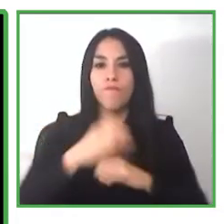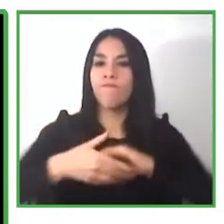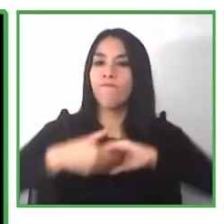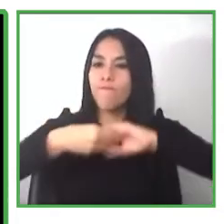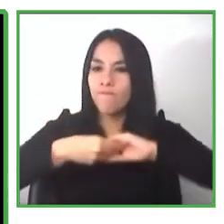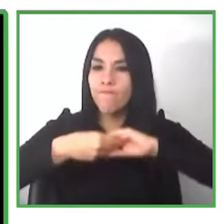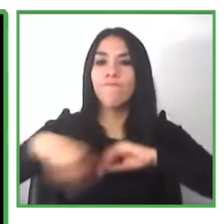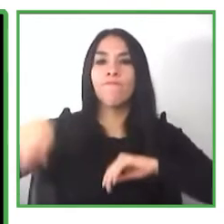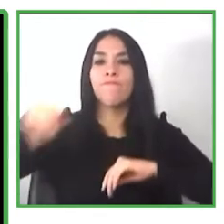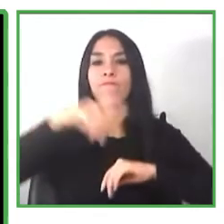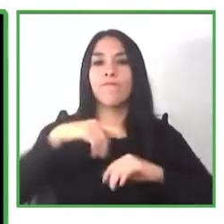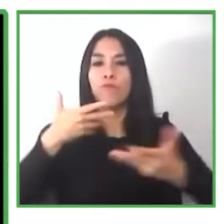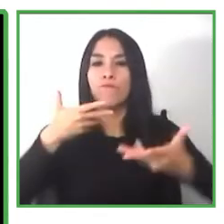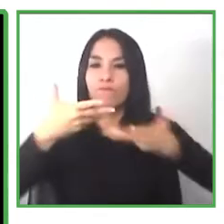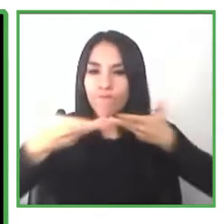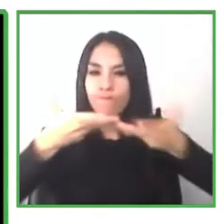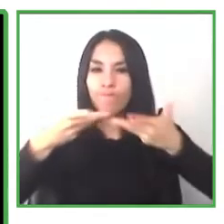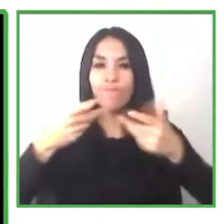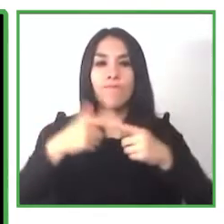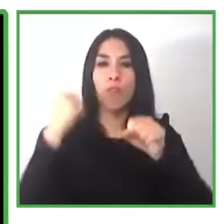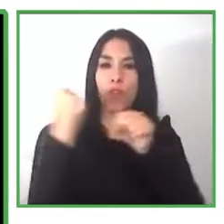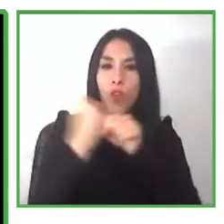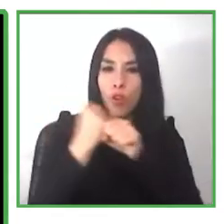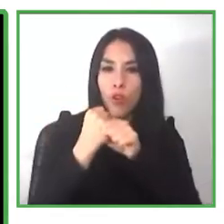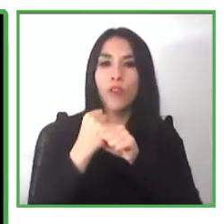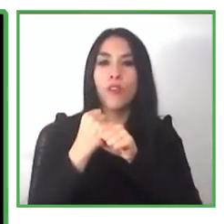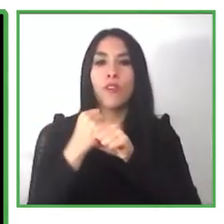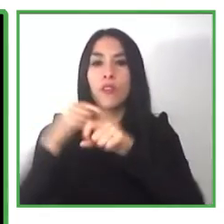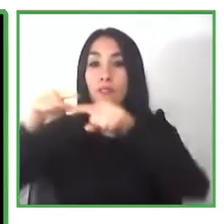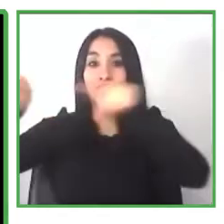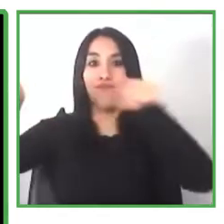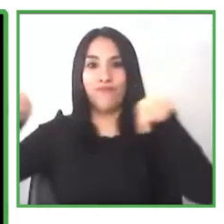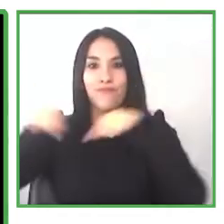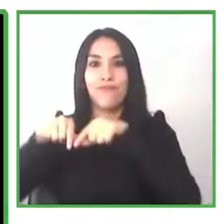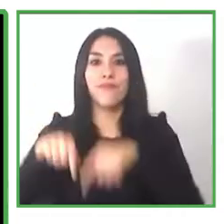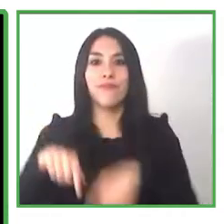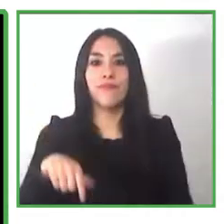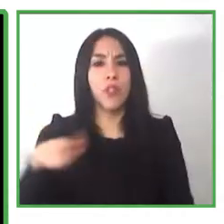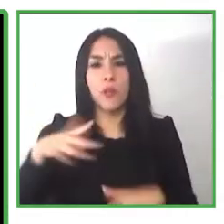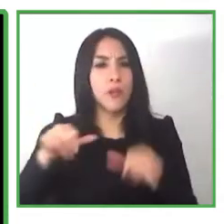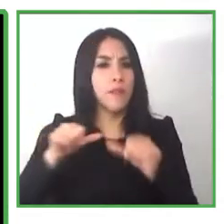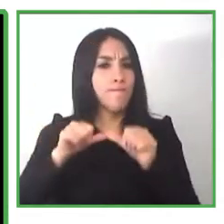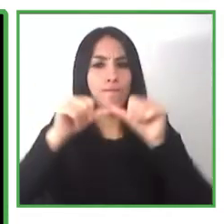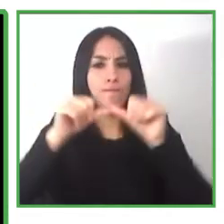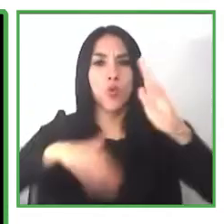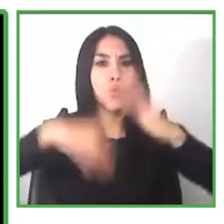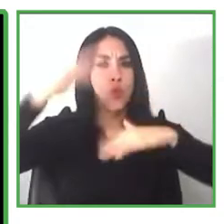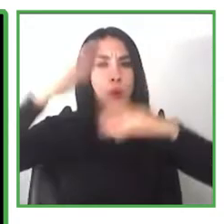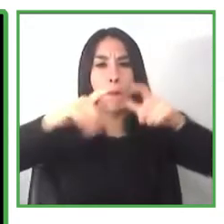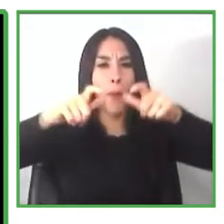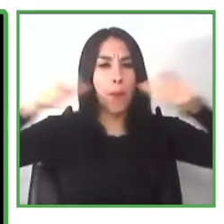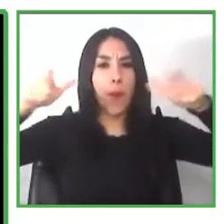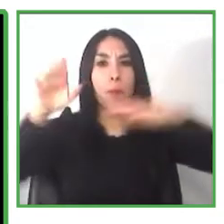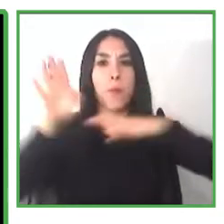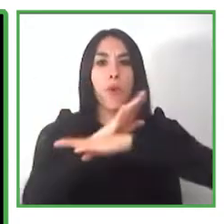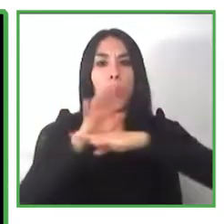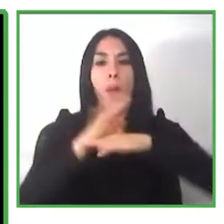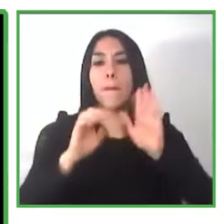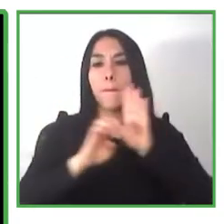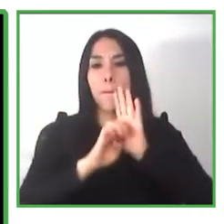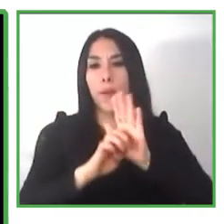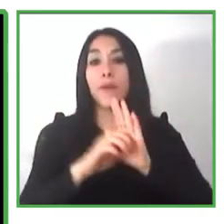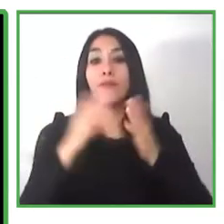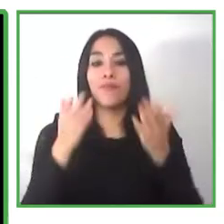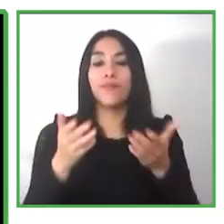with large business groups for example we build relationships with the hospitality in the public sector the arts